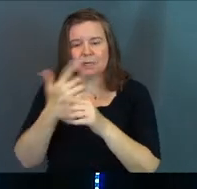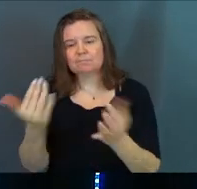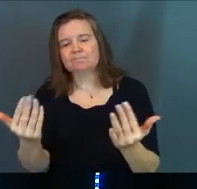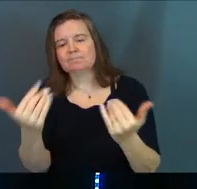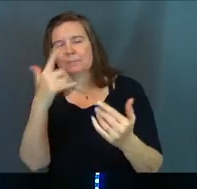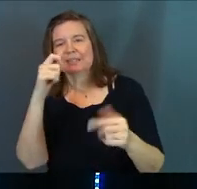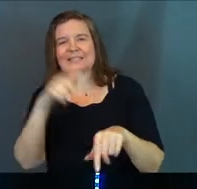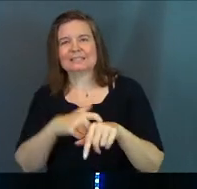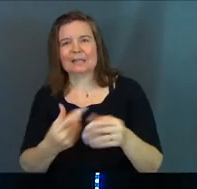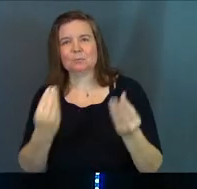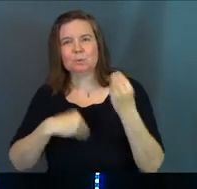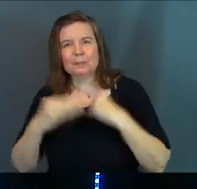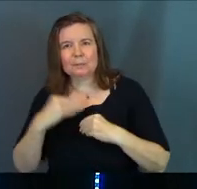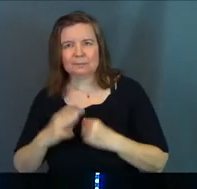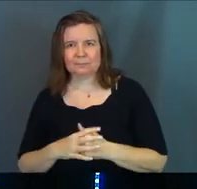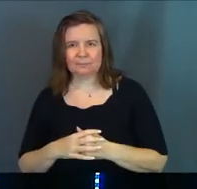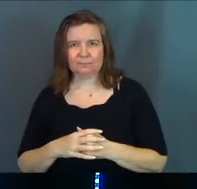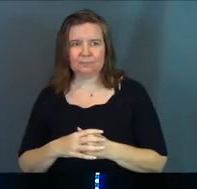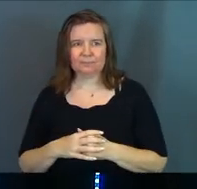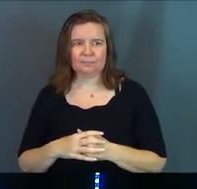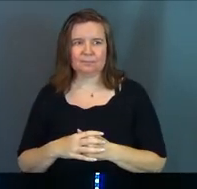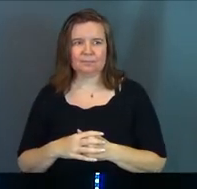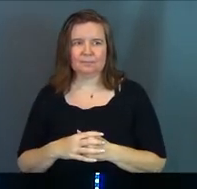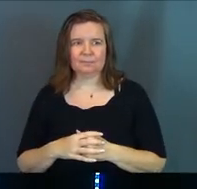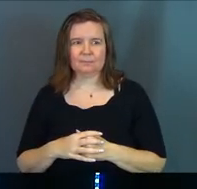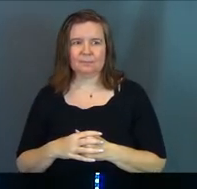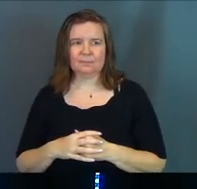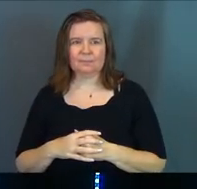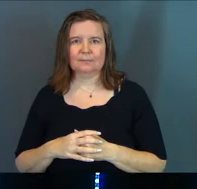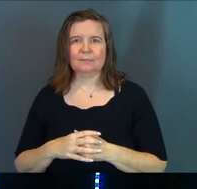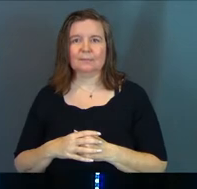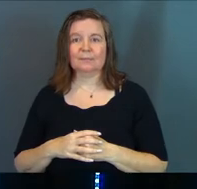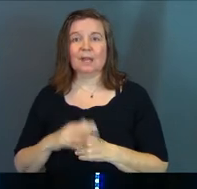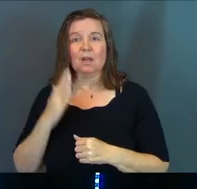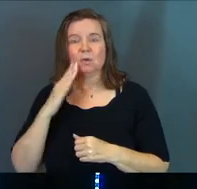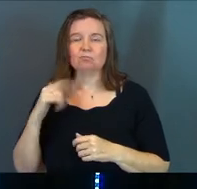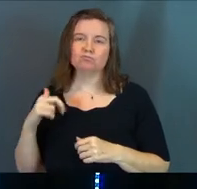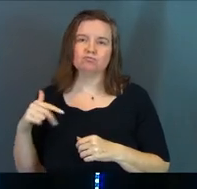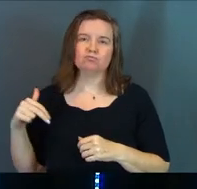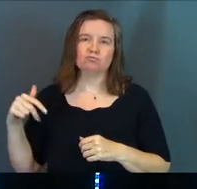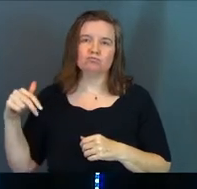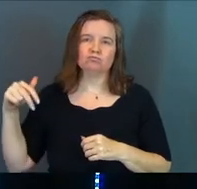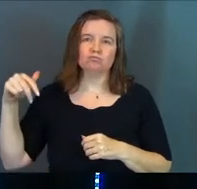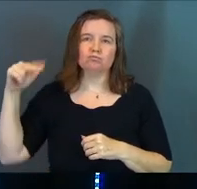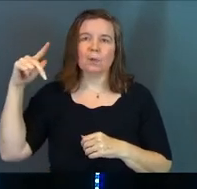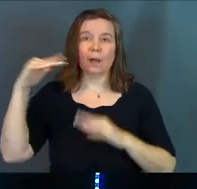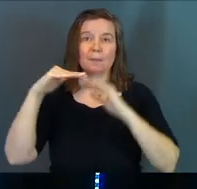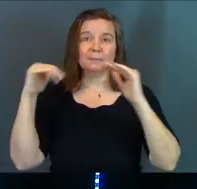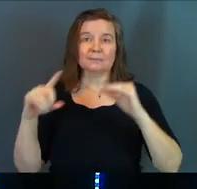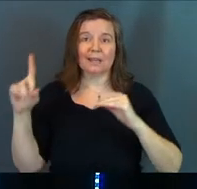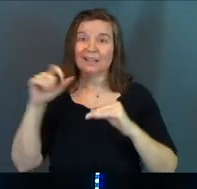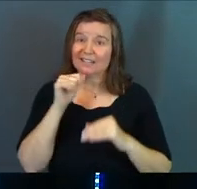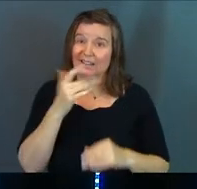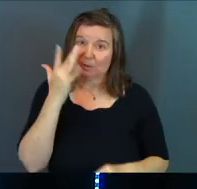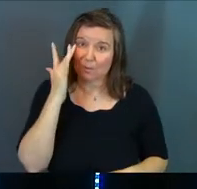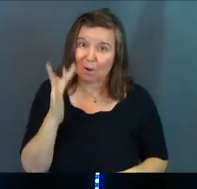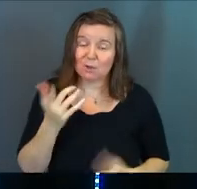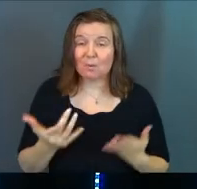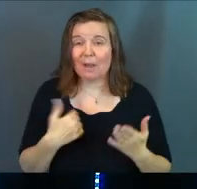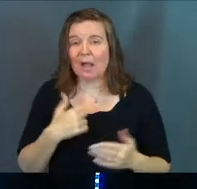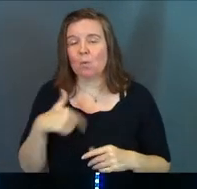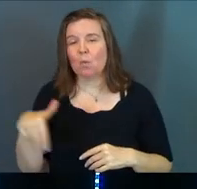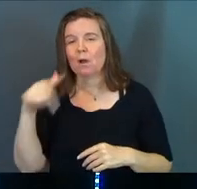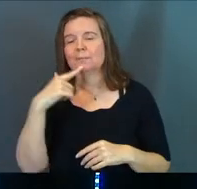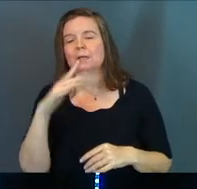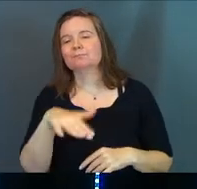sisters. Because it's time for dinner. And you walked up the steps. Now. If you were not so smart. You